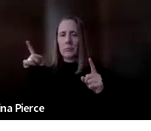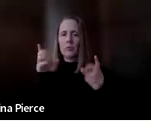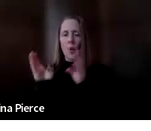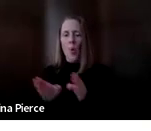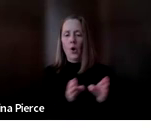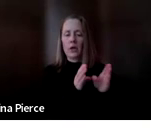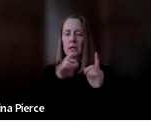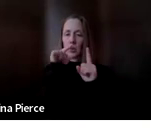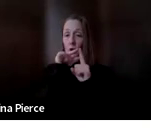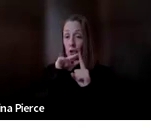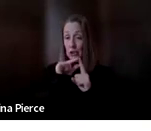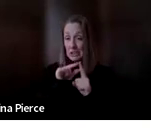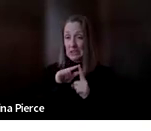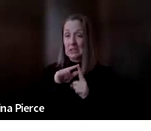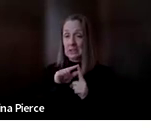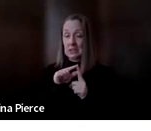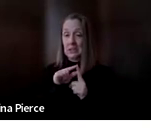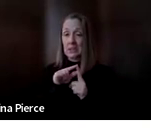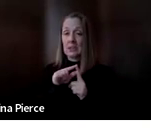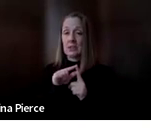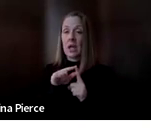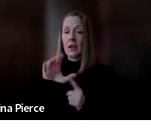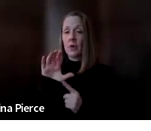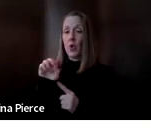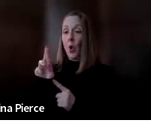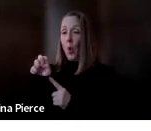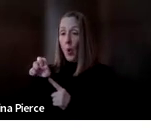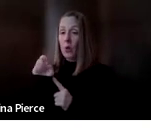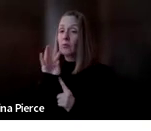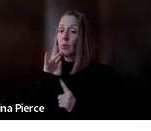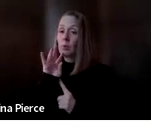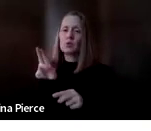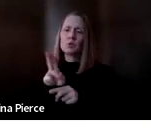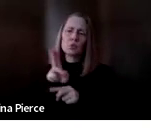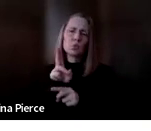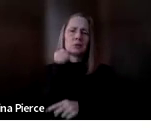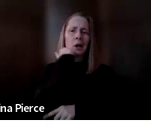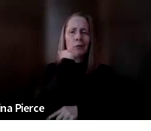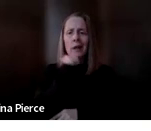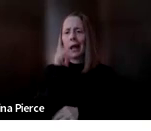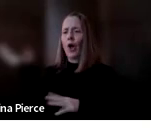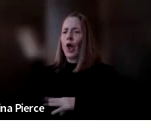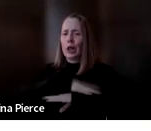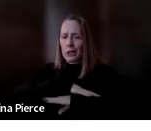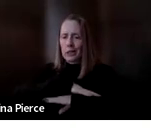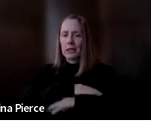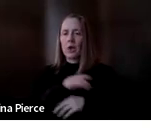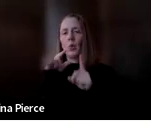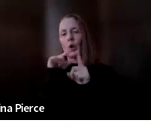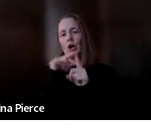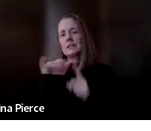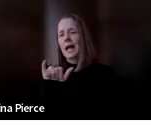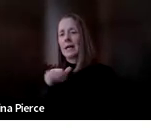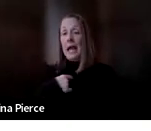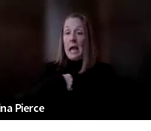that include core vocabulary. So those are words we use all day long, like, you know, pronouns like